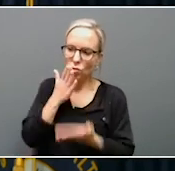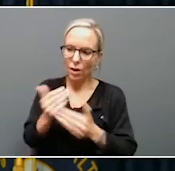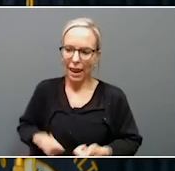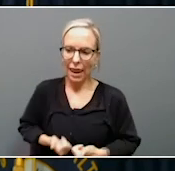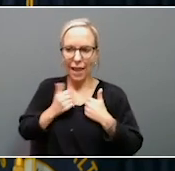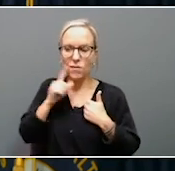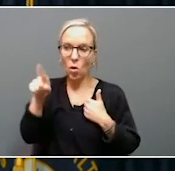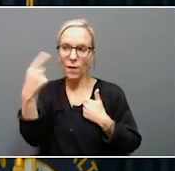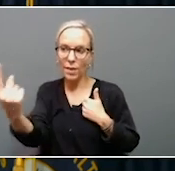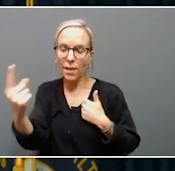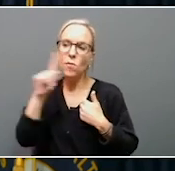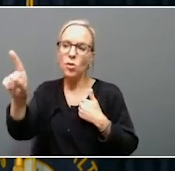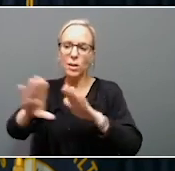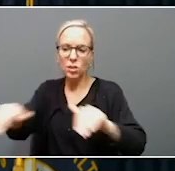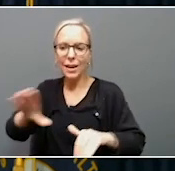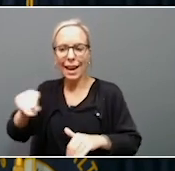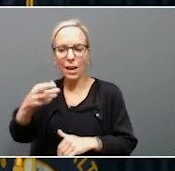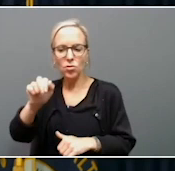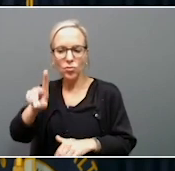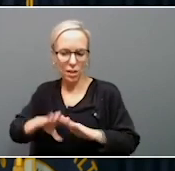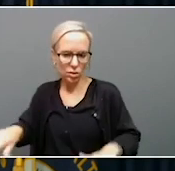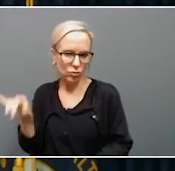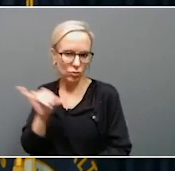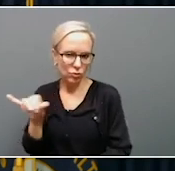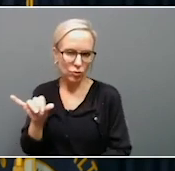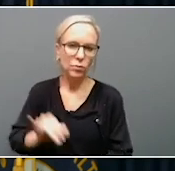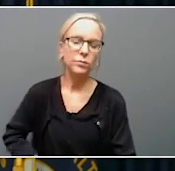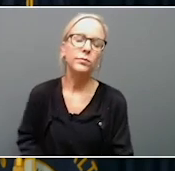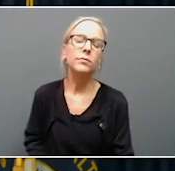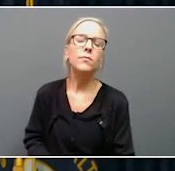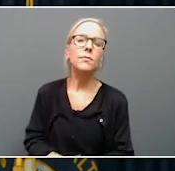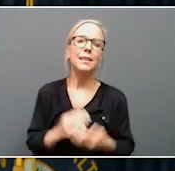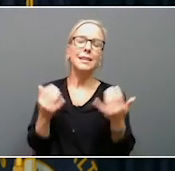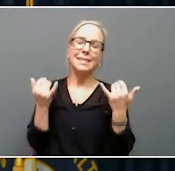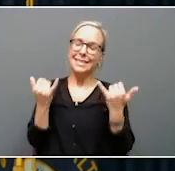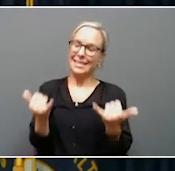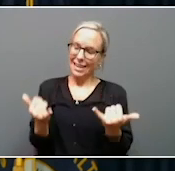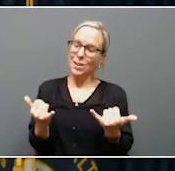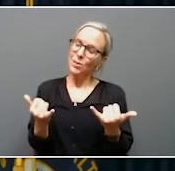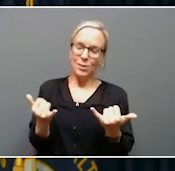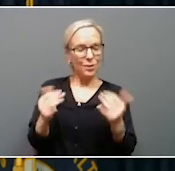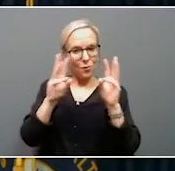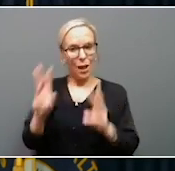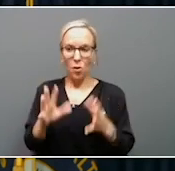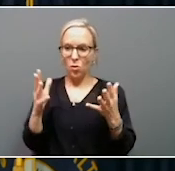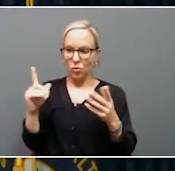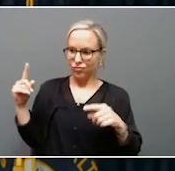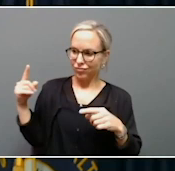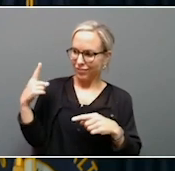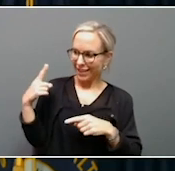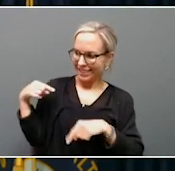and for their grandkids. All right, weather today. We've had a lot of severe weather over the past years.